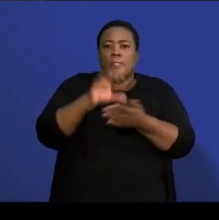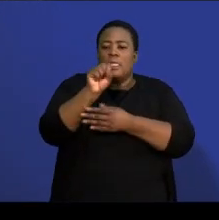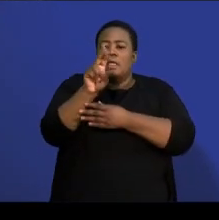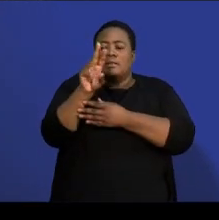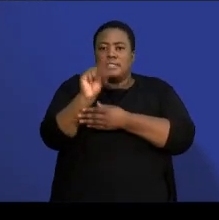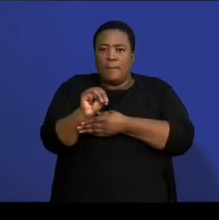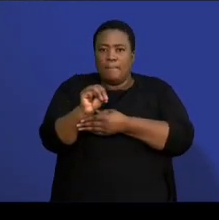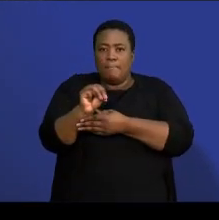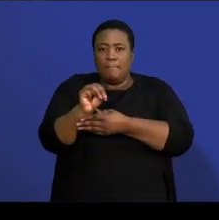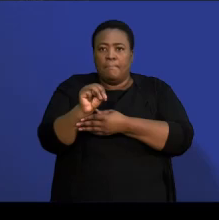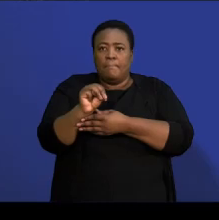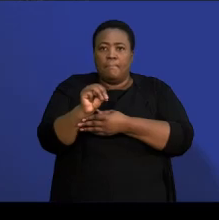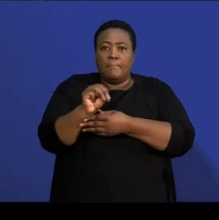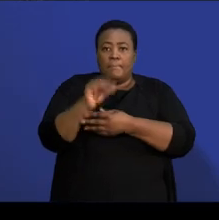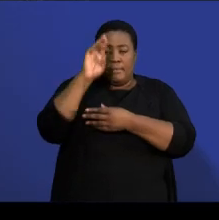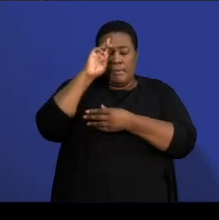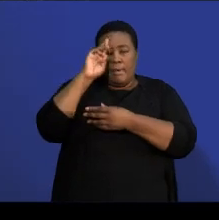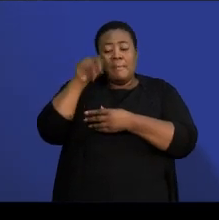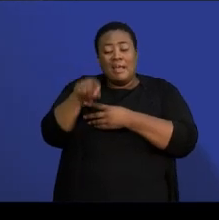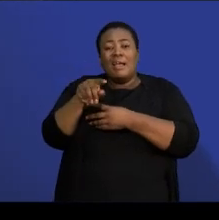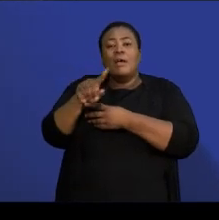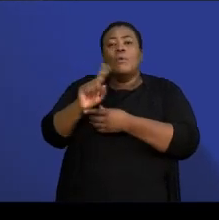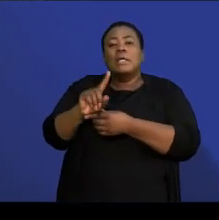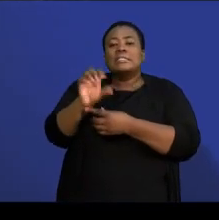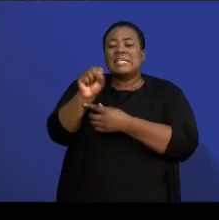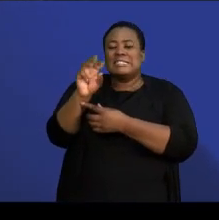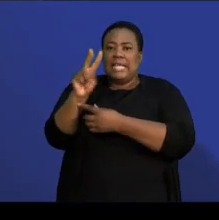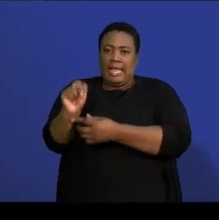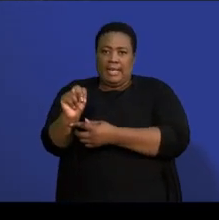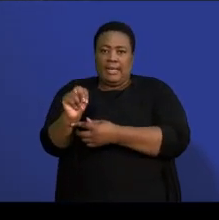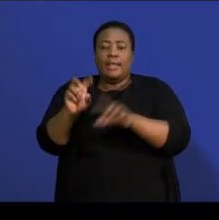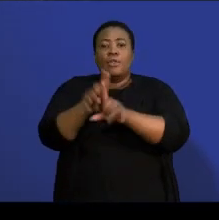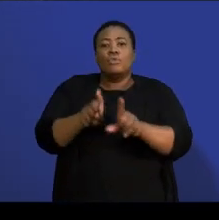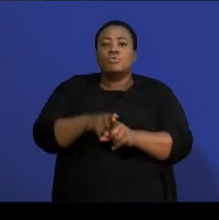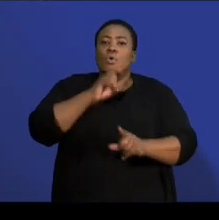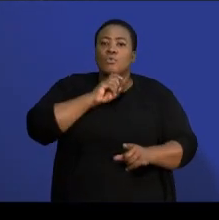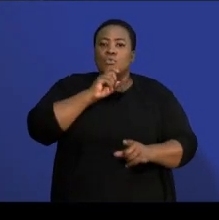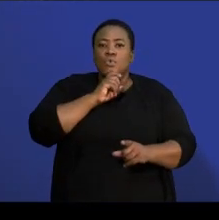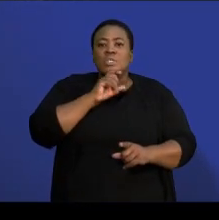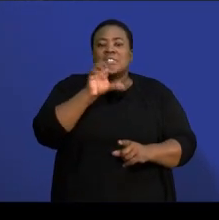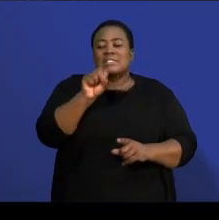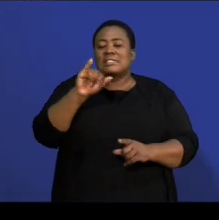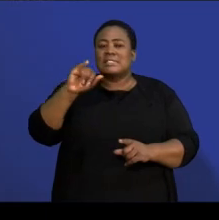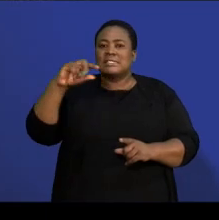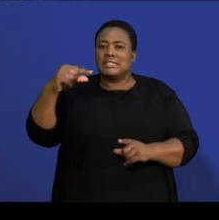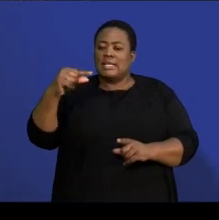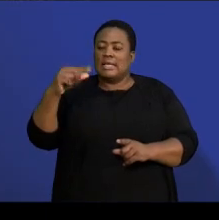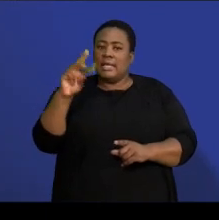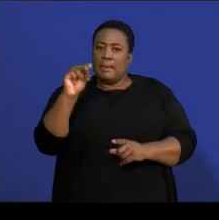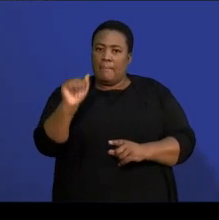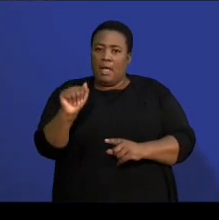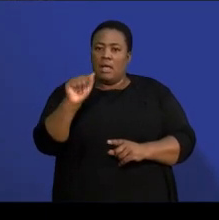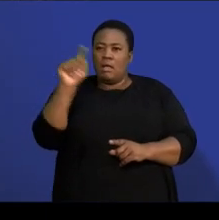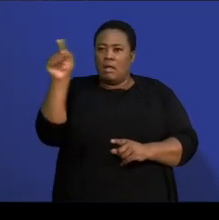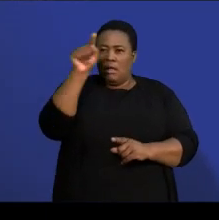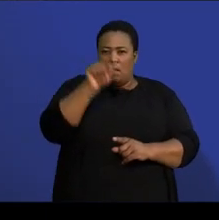The sum, remember, this is our SN. And also use some sigma notation. And then lastly, you need